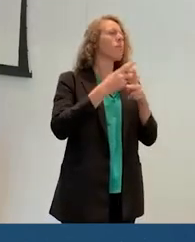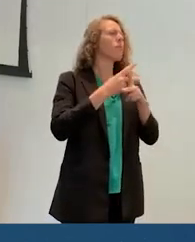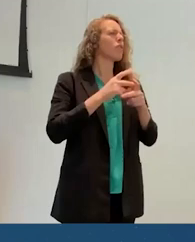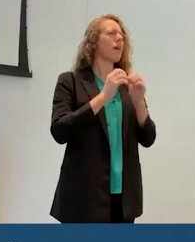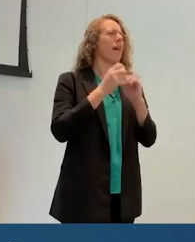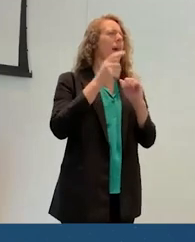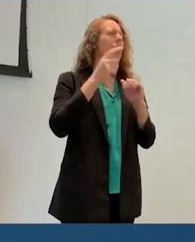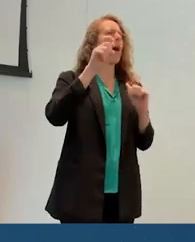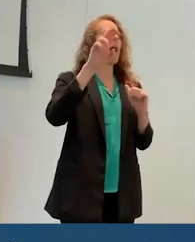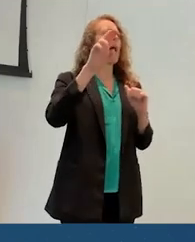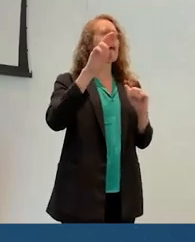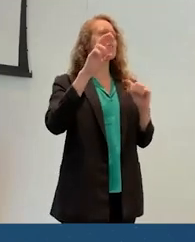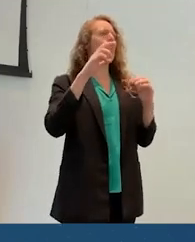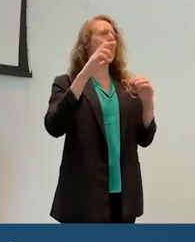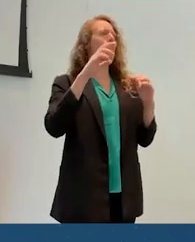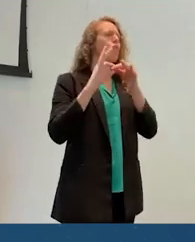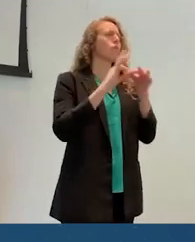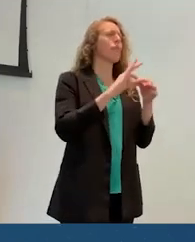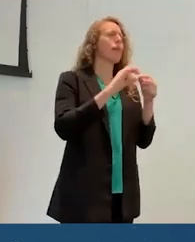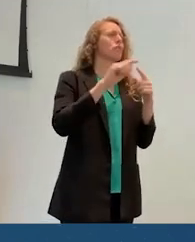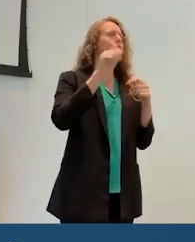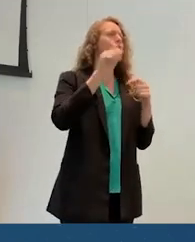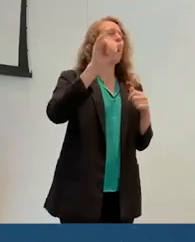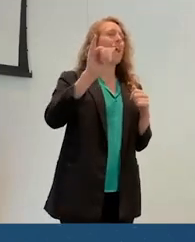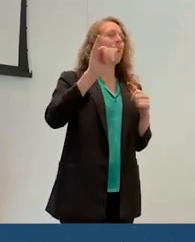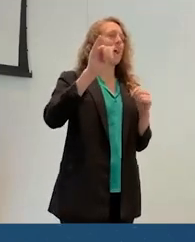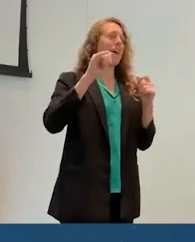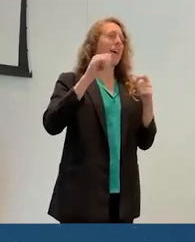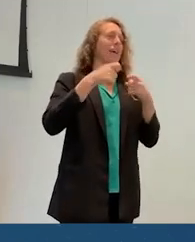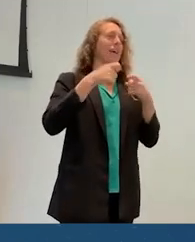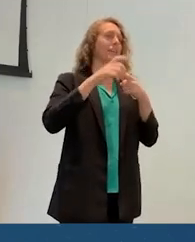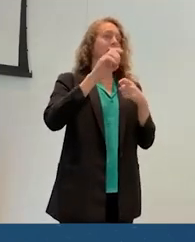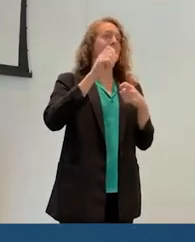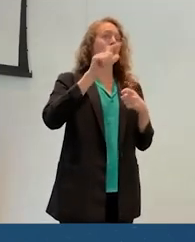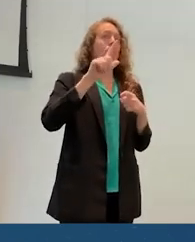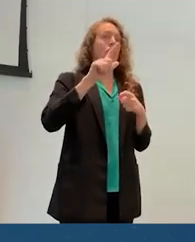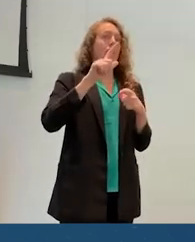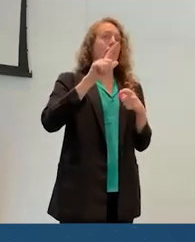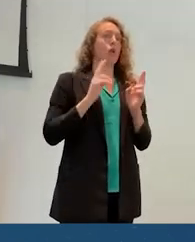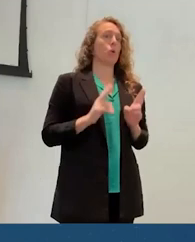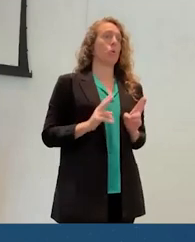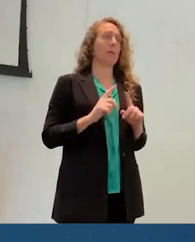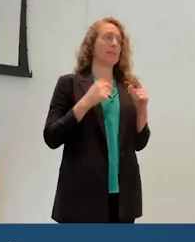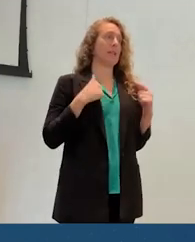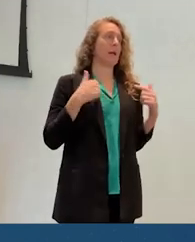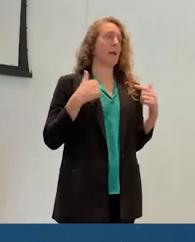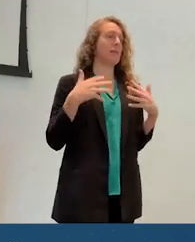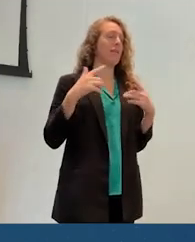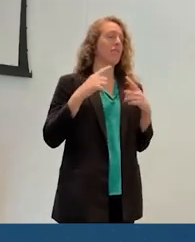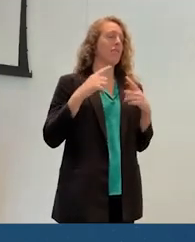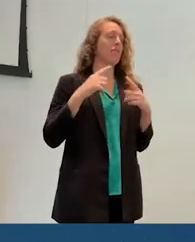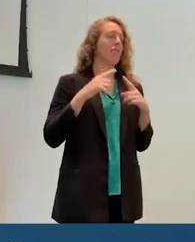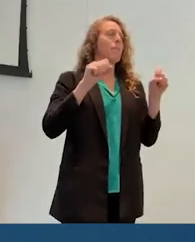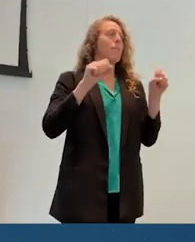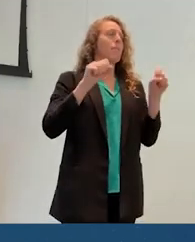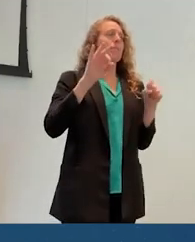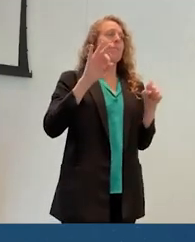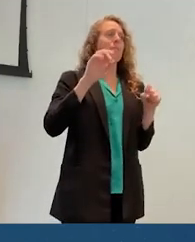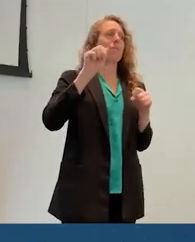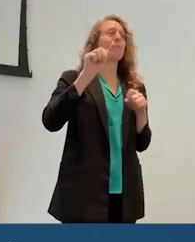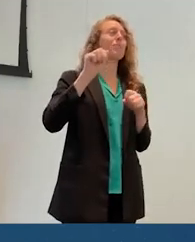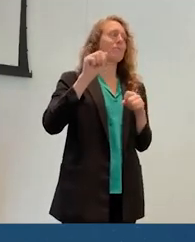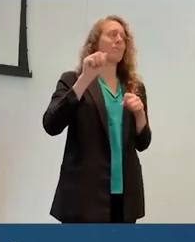comes together with AI and digital humans. So I'm excited and terrified by the possibilities of AI in the creative